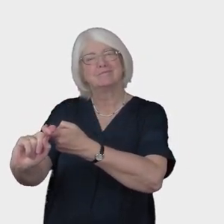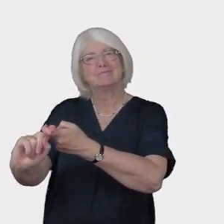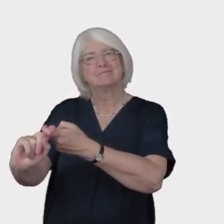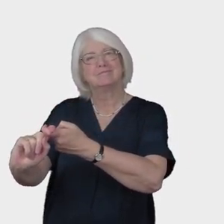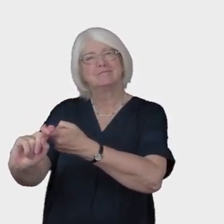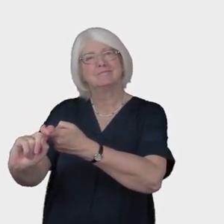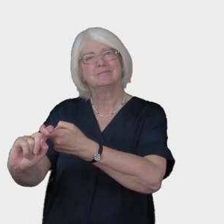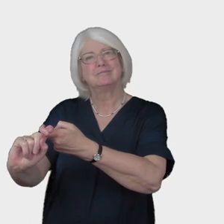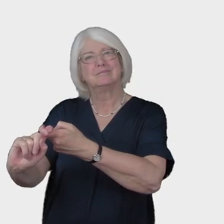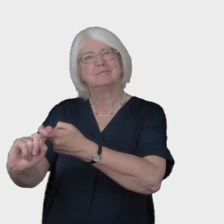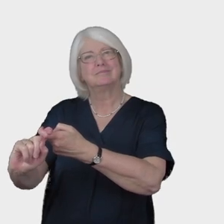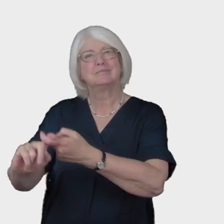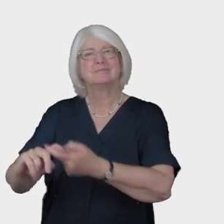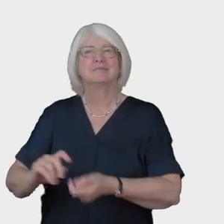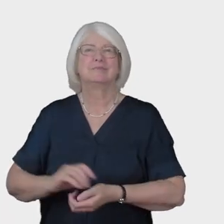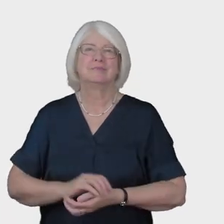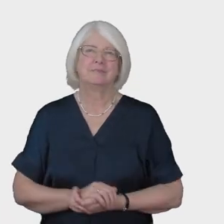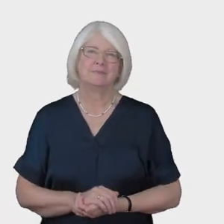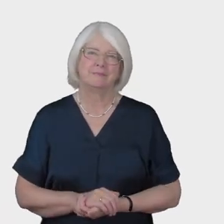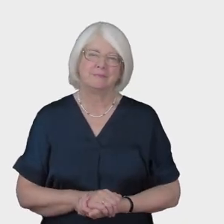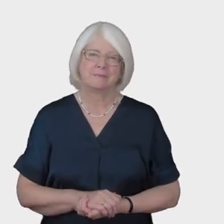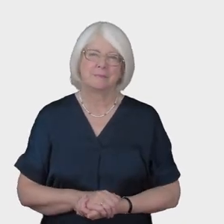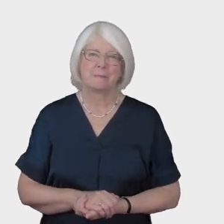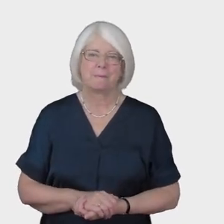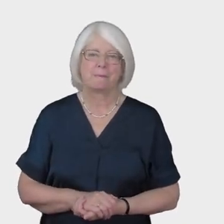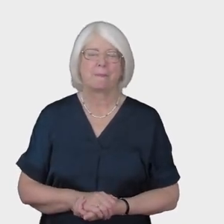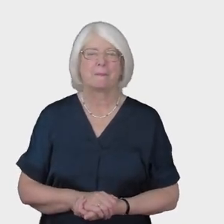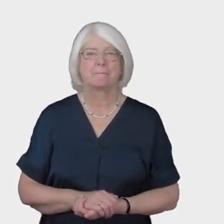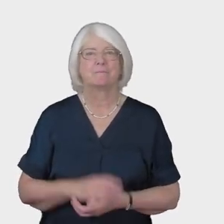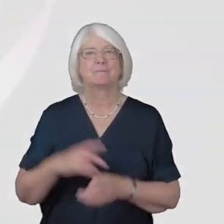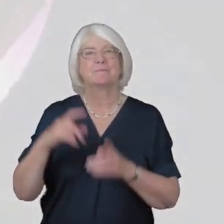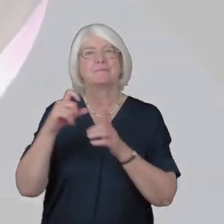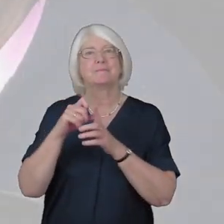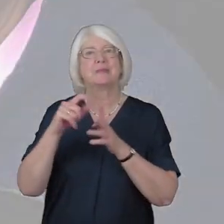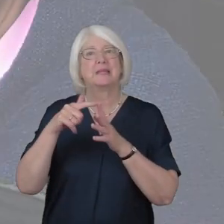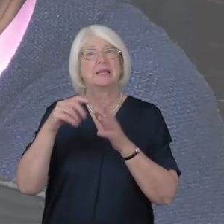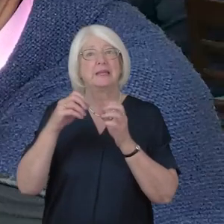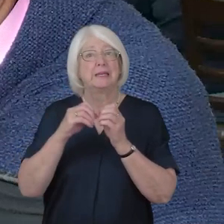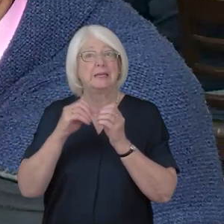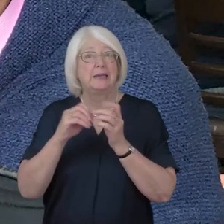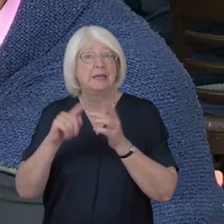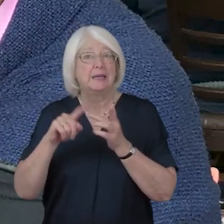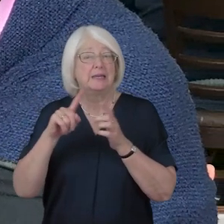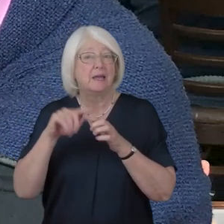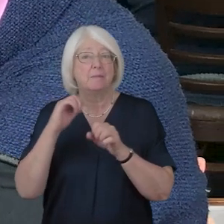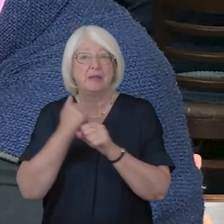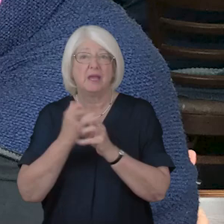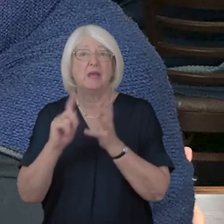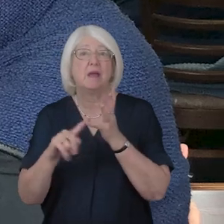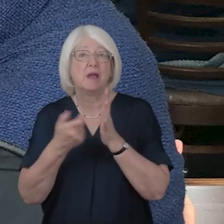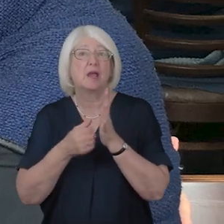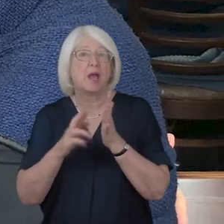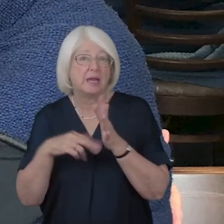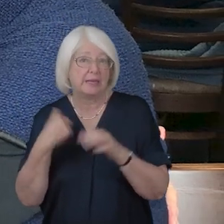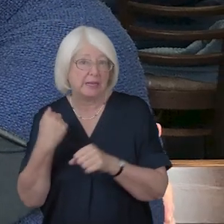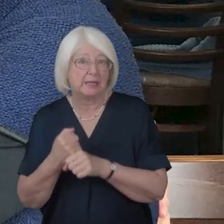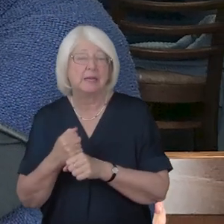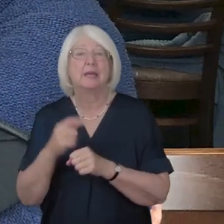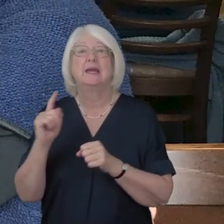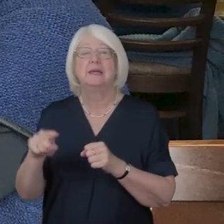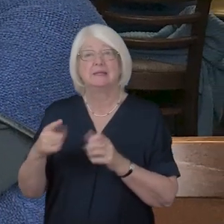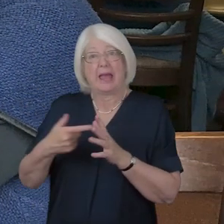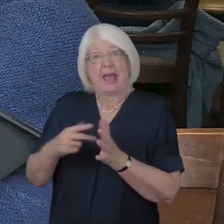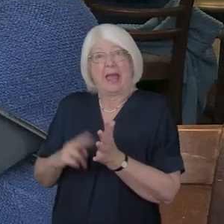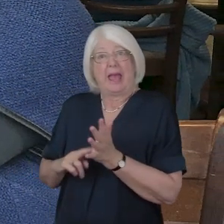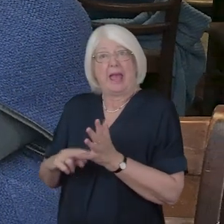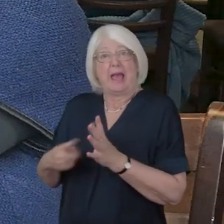trust trust Debbie Gerling on the right is an Anna Chaplin in Spark Hill